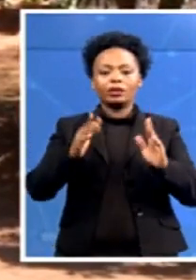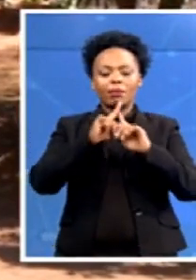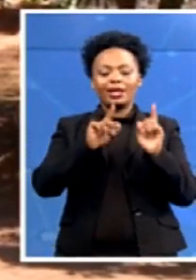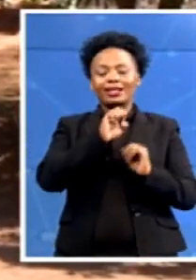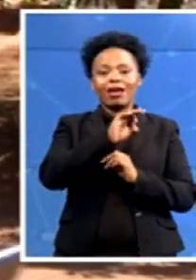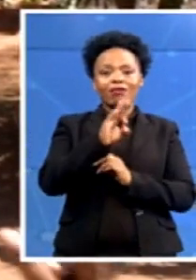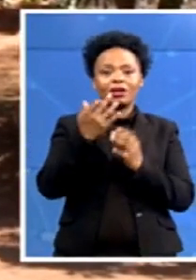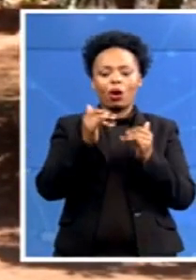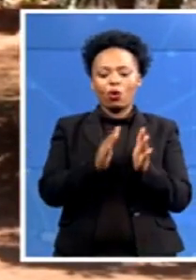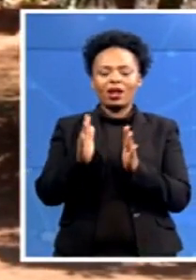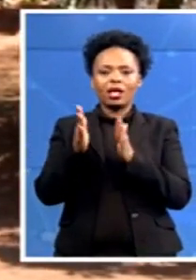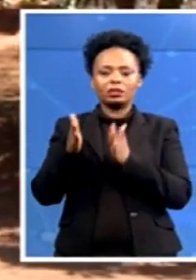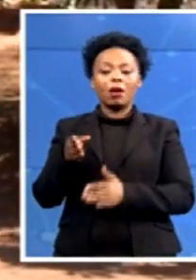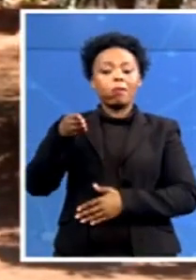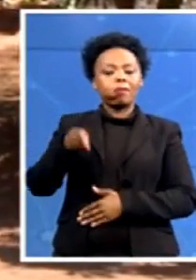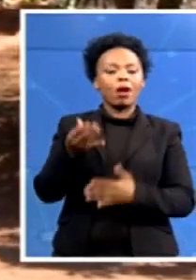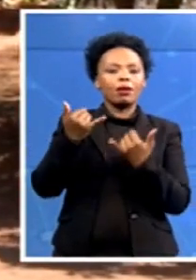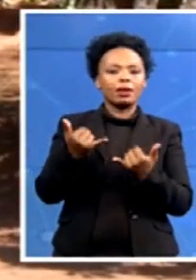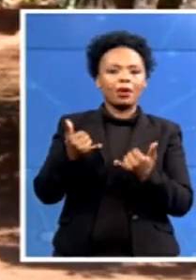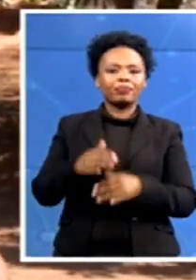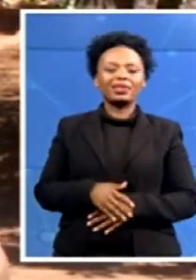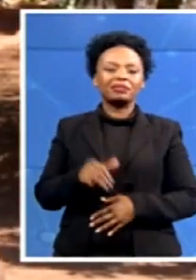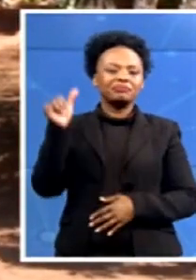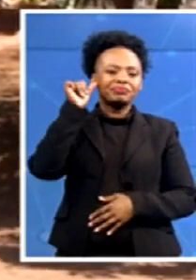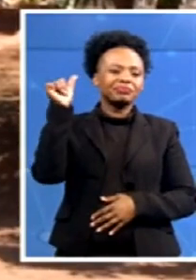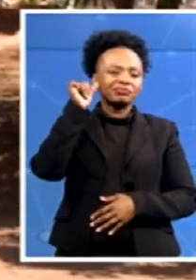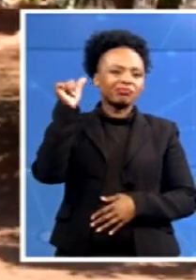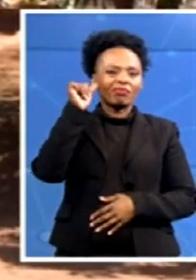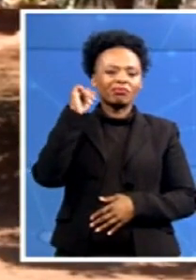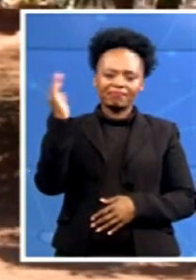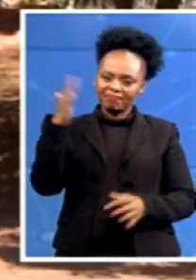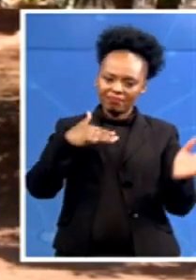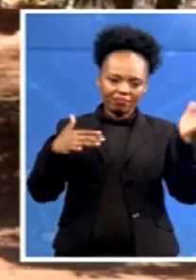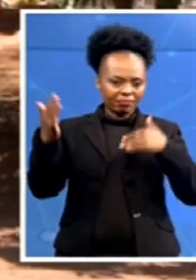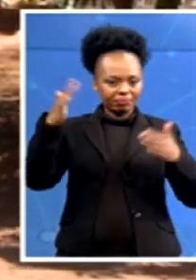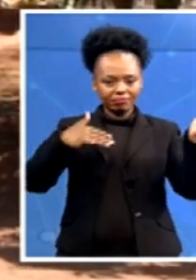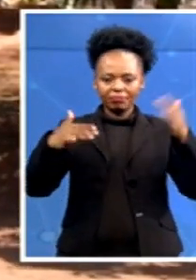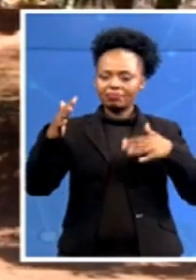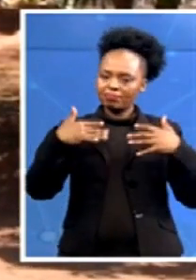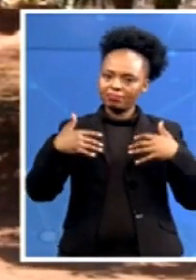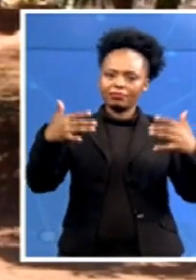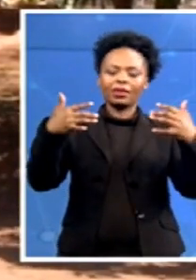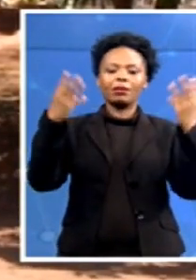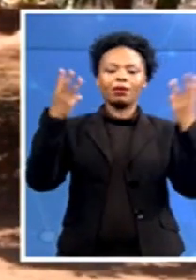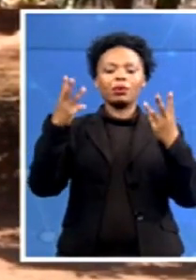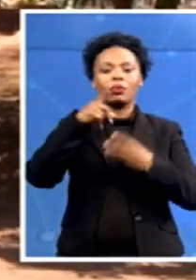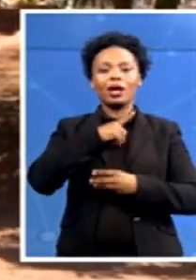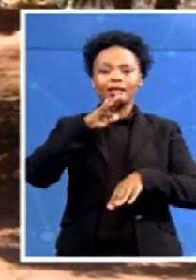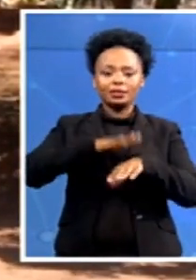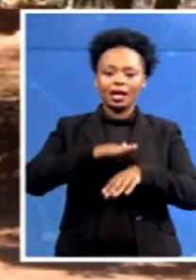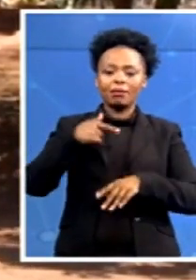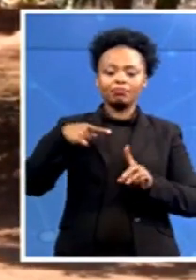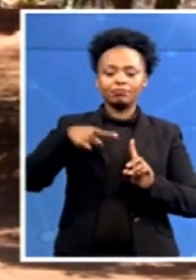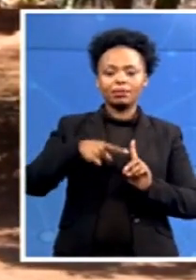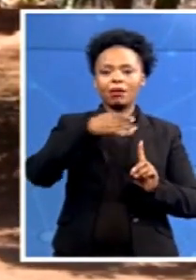they're playing very loud music, trying to call people to come here so that by the time Julius Malema arrives in an hour's time or so,